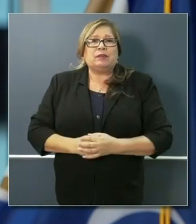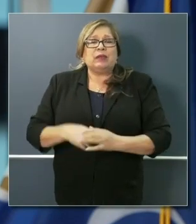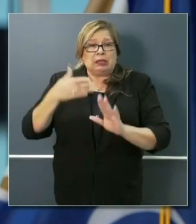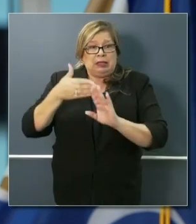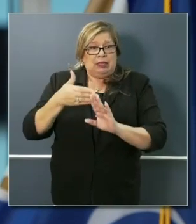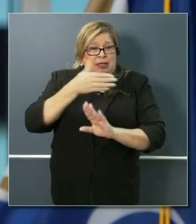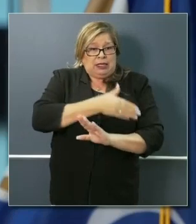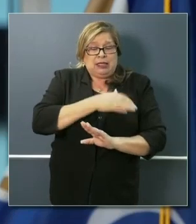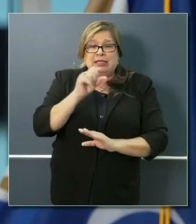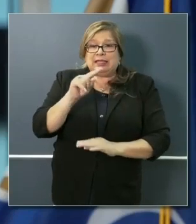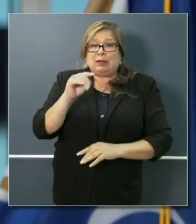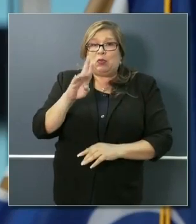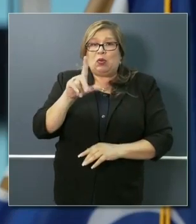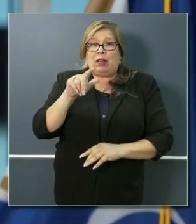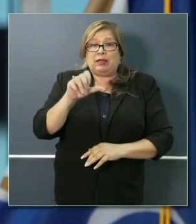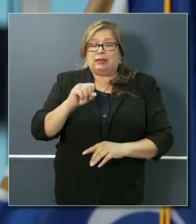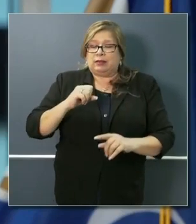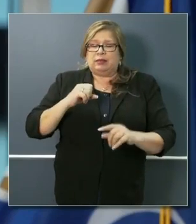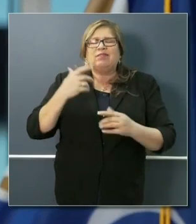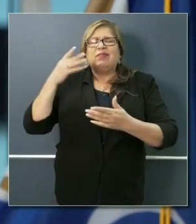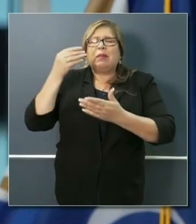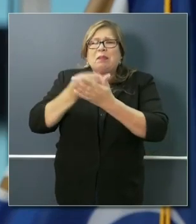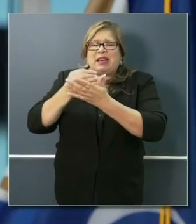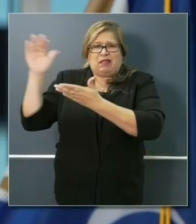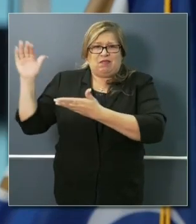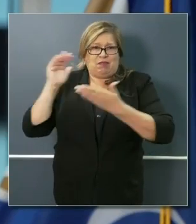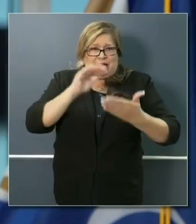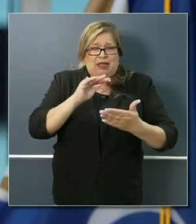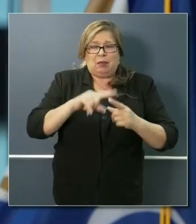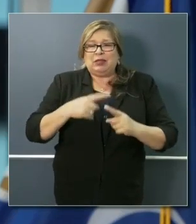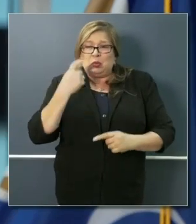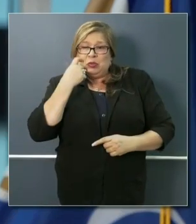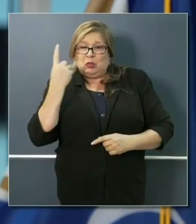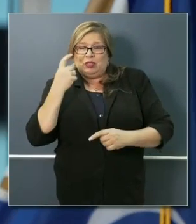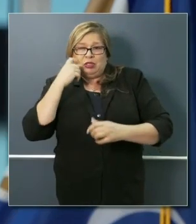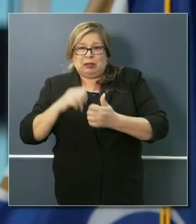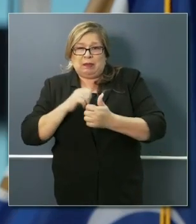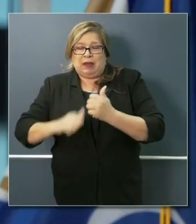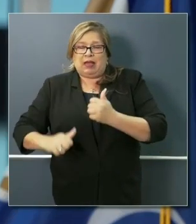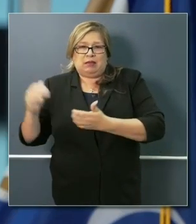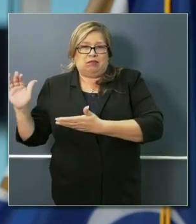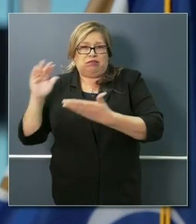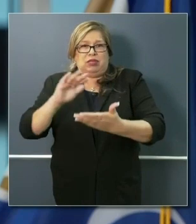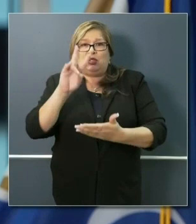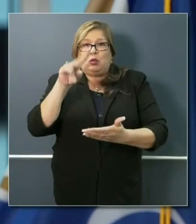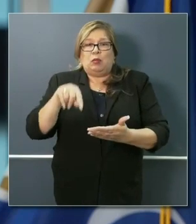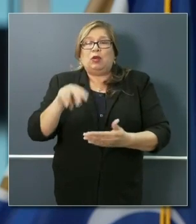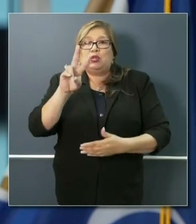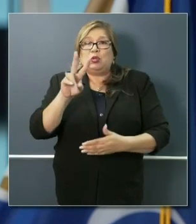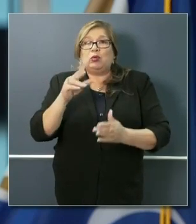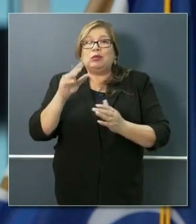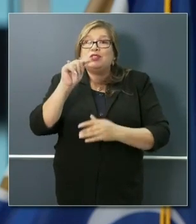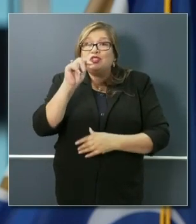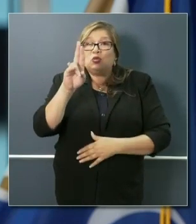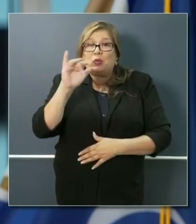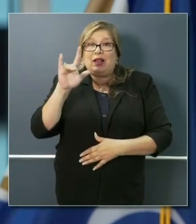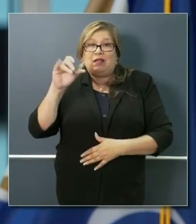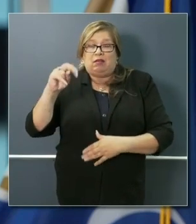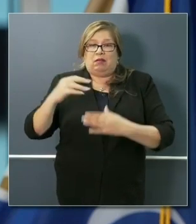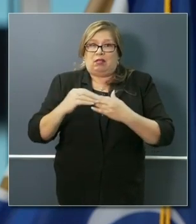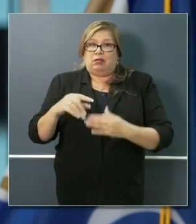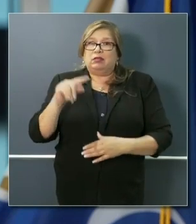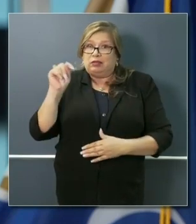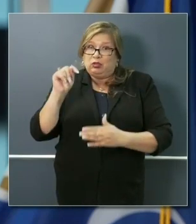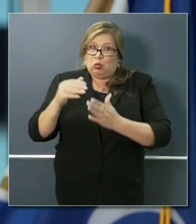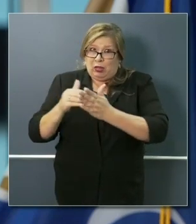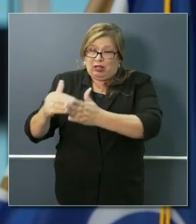and then the more recent stimulus that just passed the $2.2 trillion. There are two programs in particular I